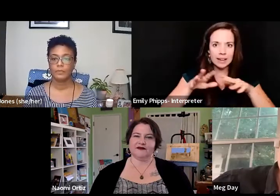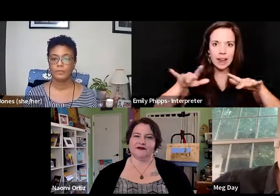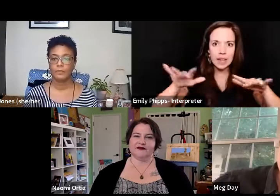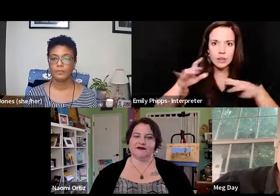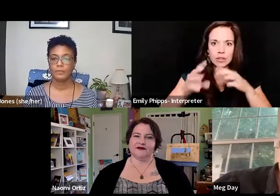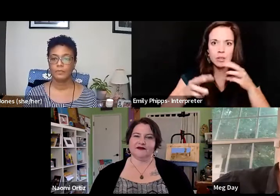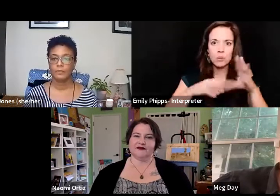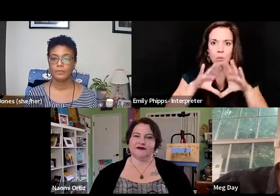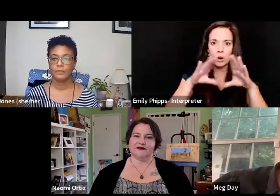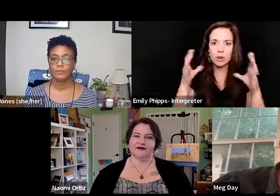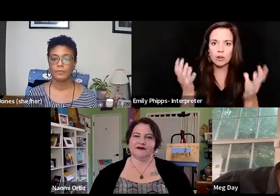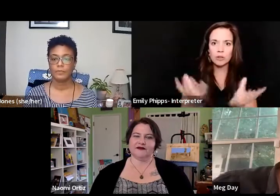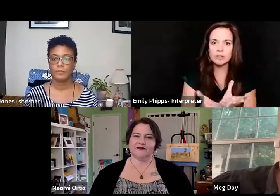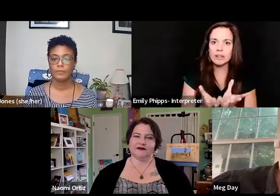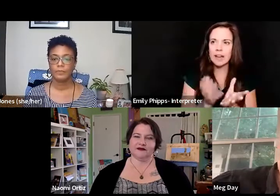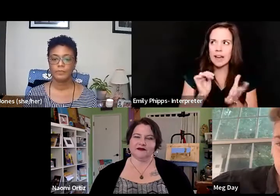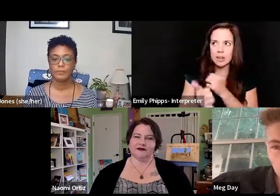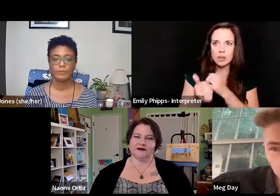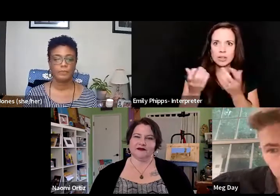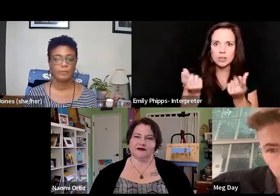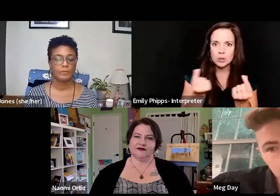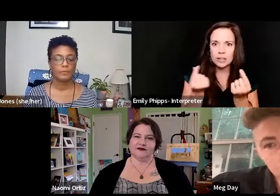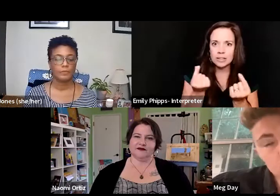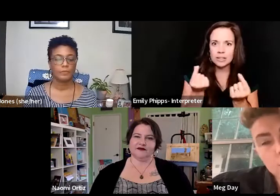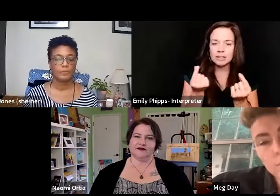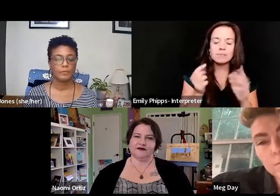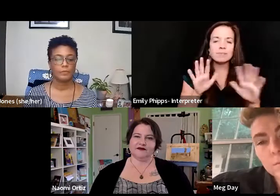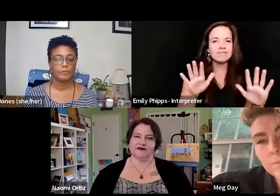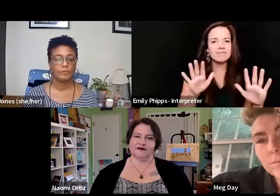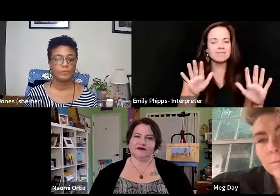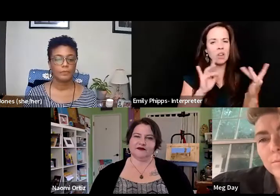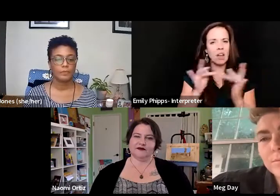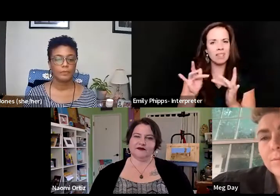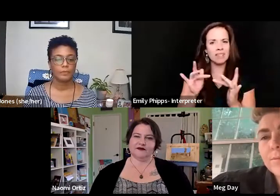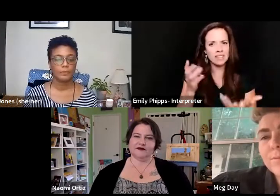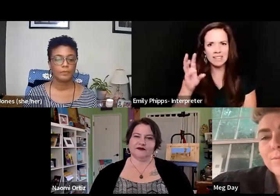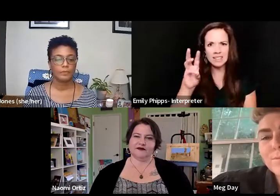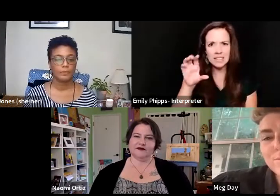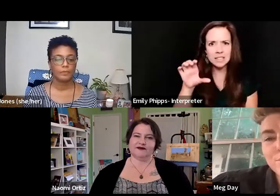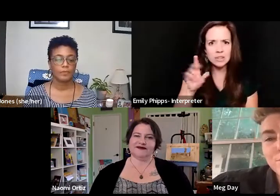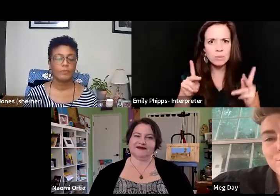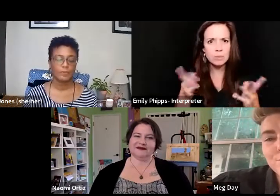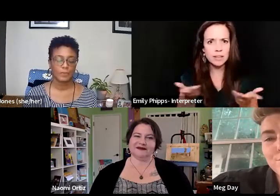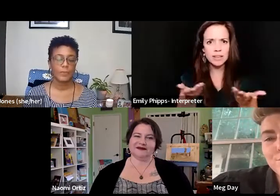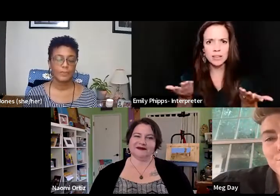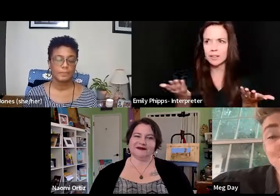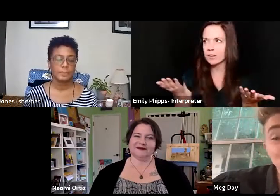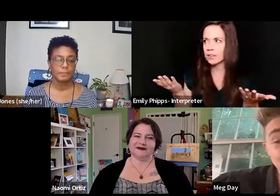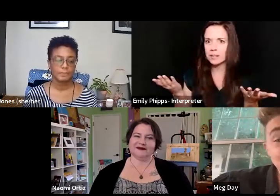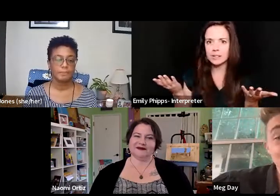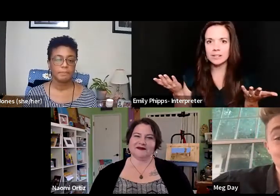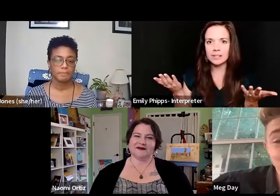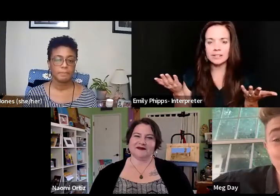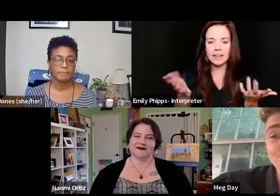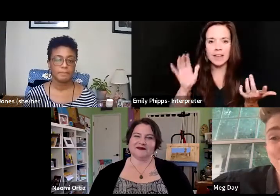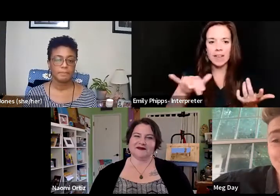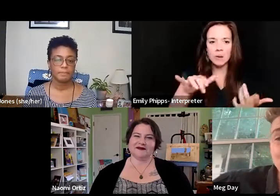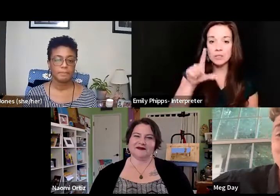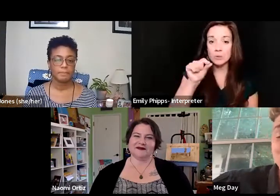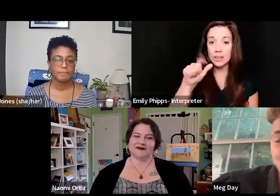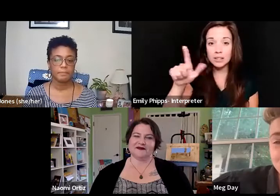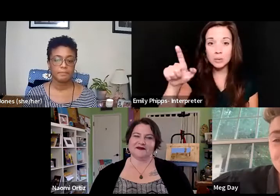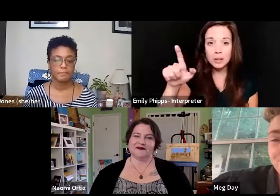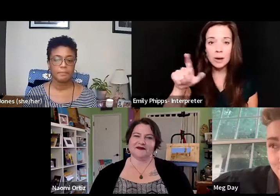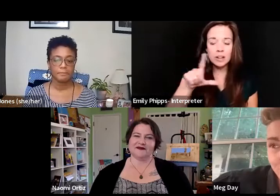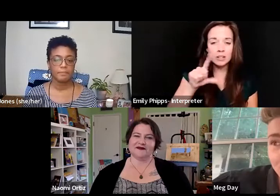How do we do it? But then there, I just think of events we did online where I'm like, there's like 600 people here, you know, and that's until like 2021, 2022.